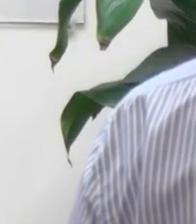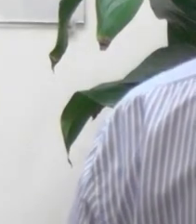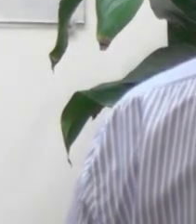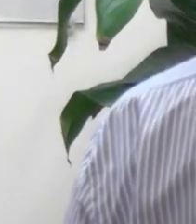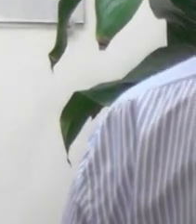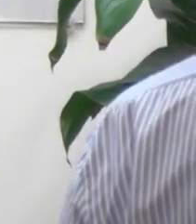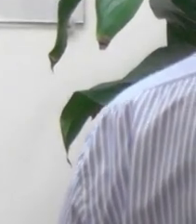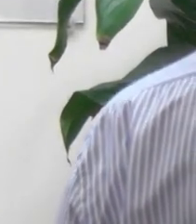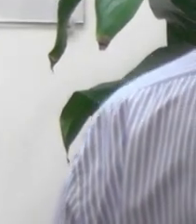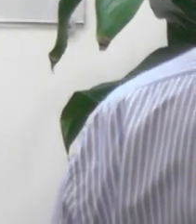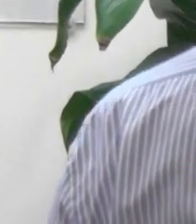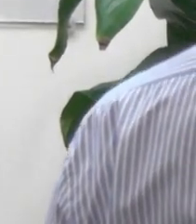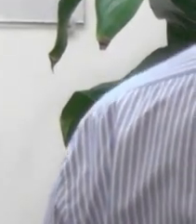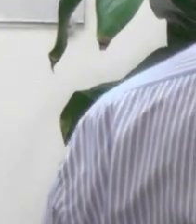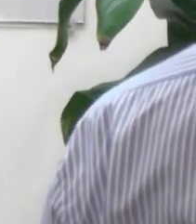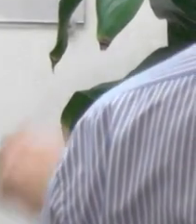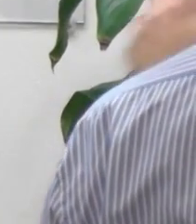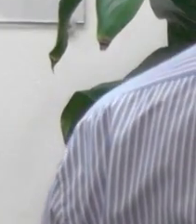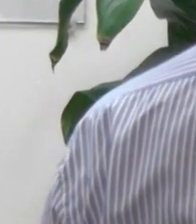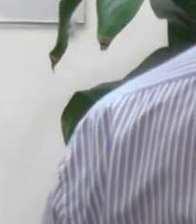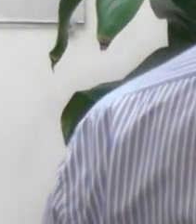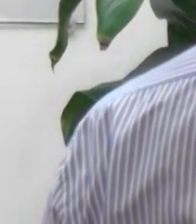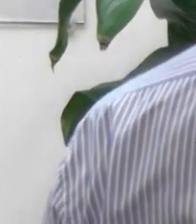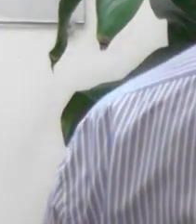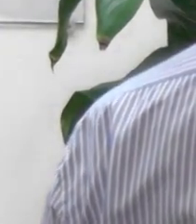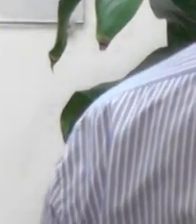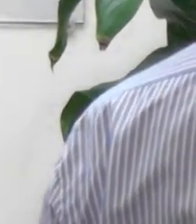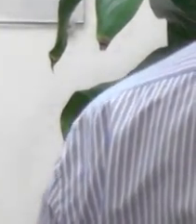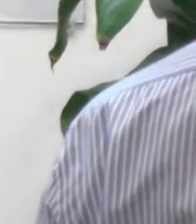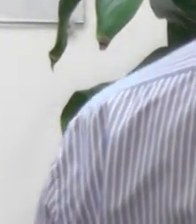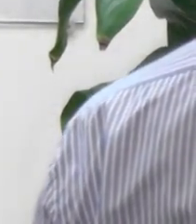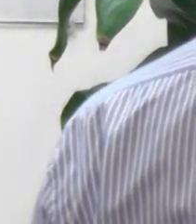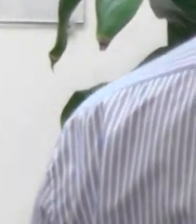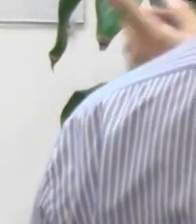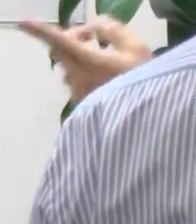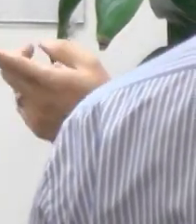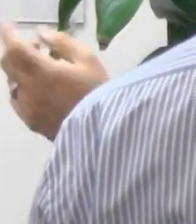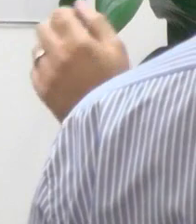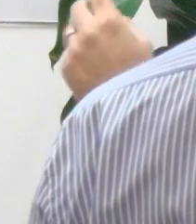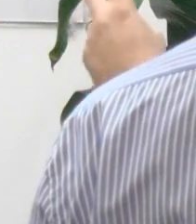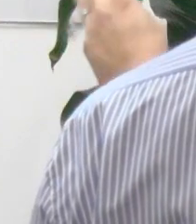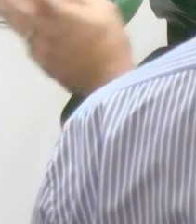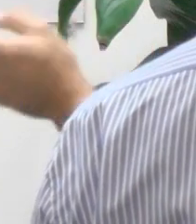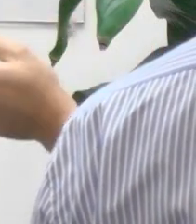to enter into the Holy of Holies Jesus did this for us amen